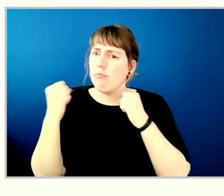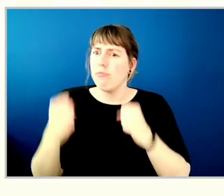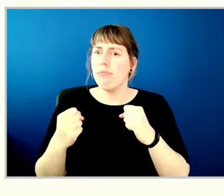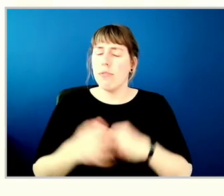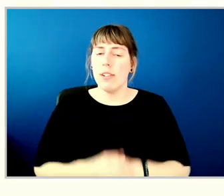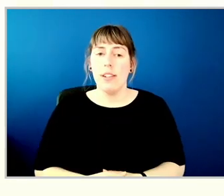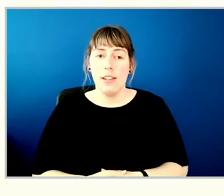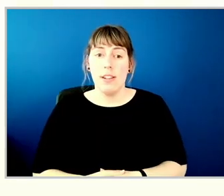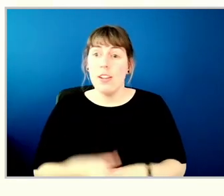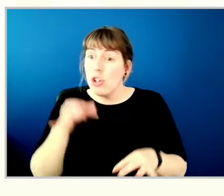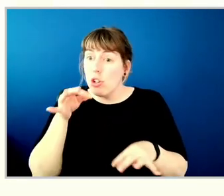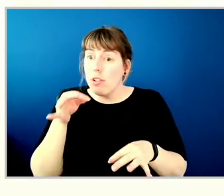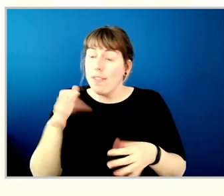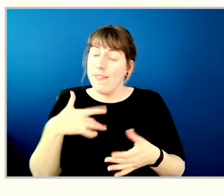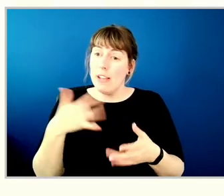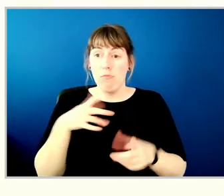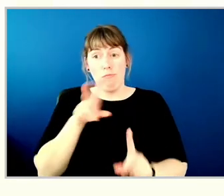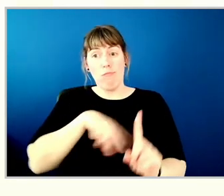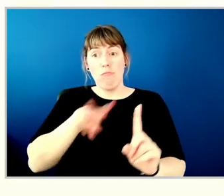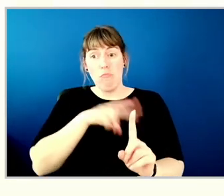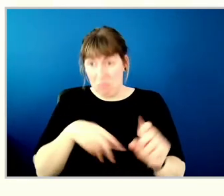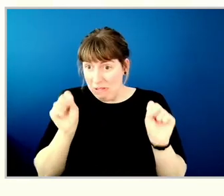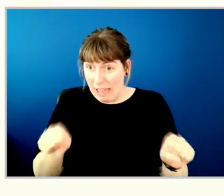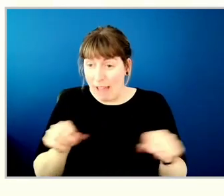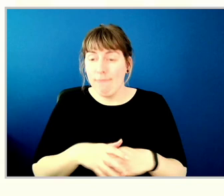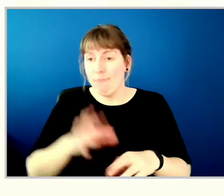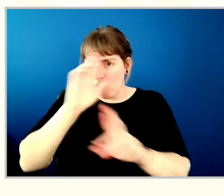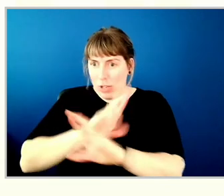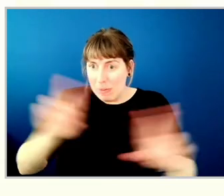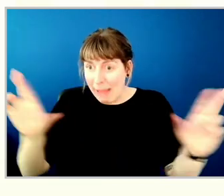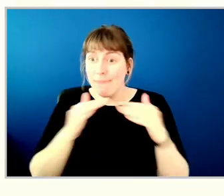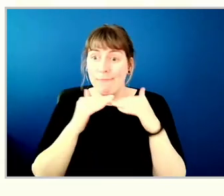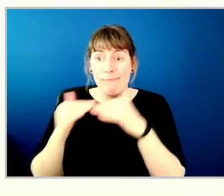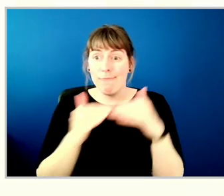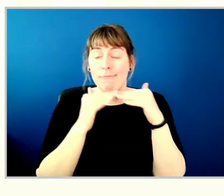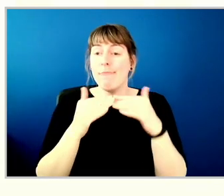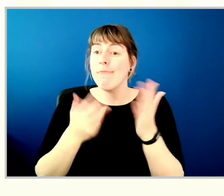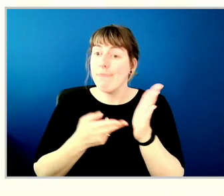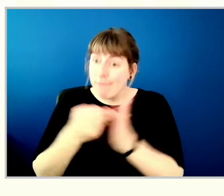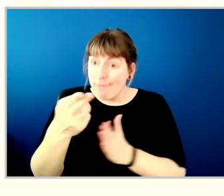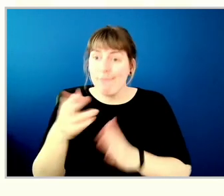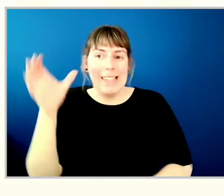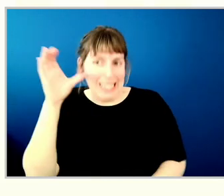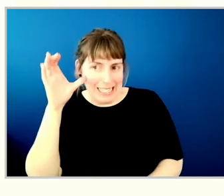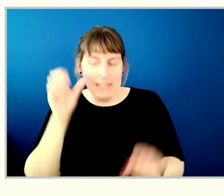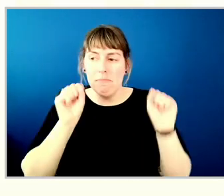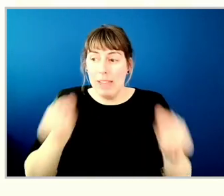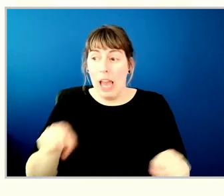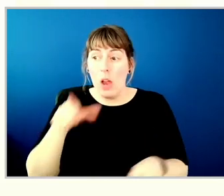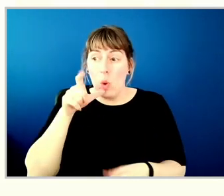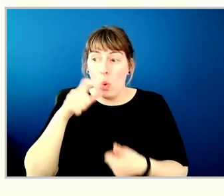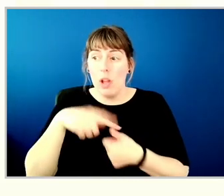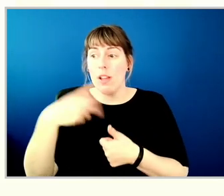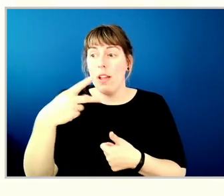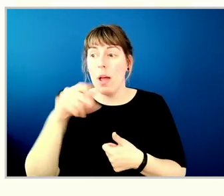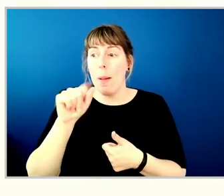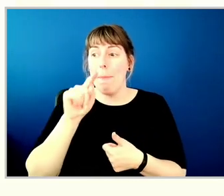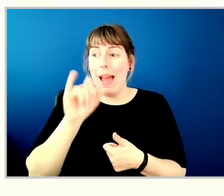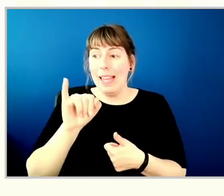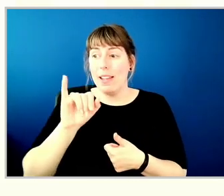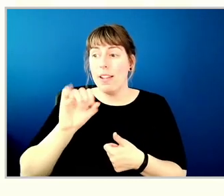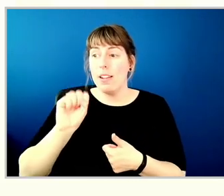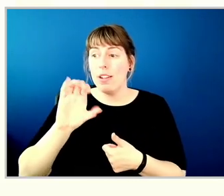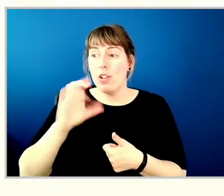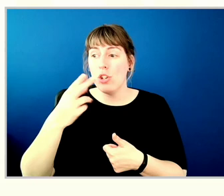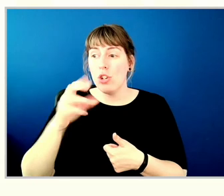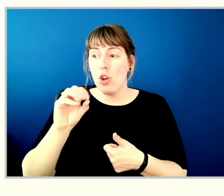effective judgment, respect for others, integrity, and listening skills. They are Patty Shaw Moffett, Principal and Chief